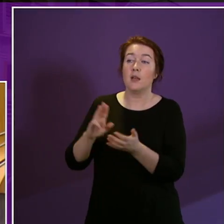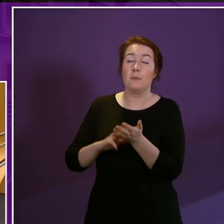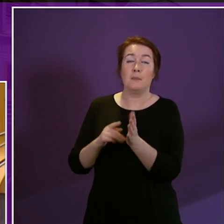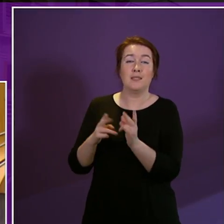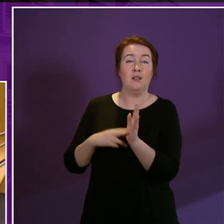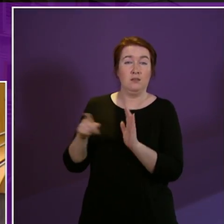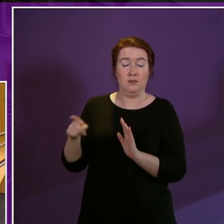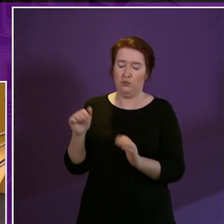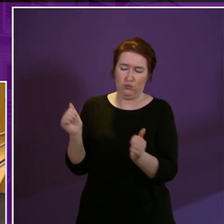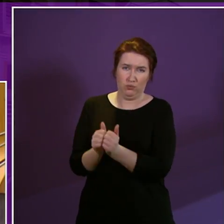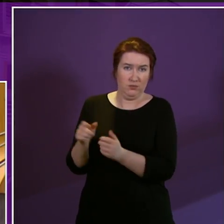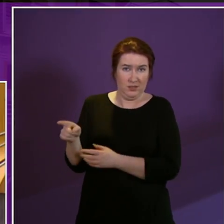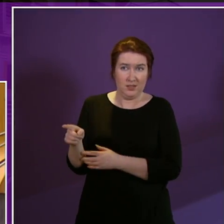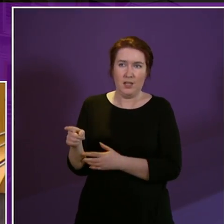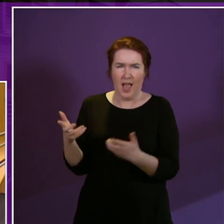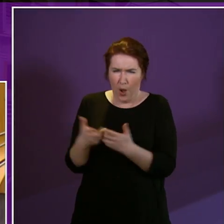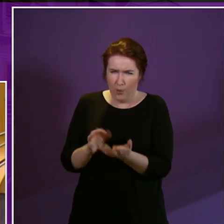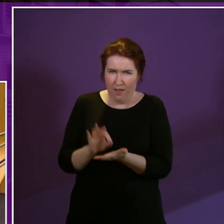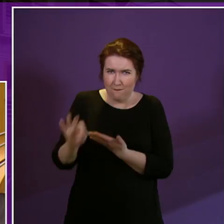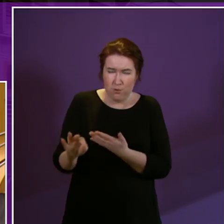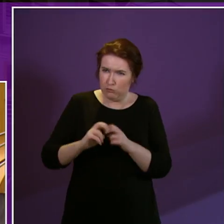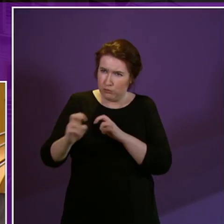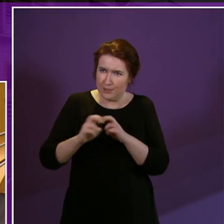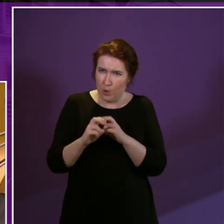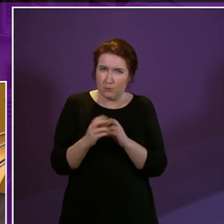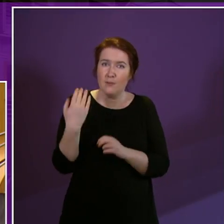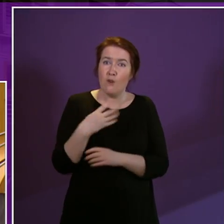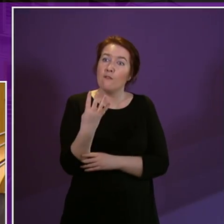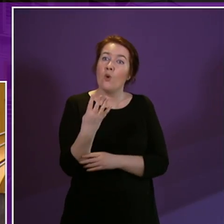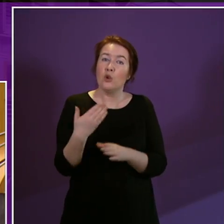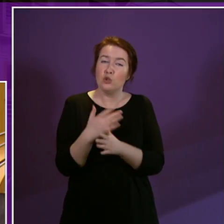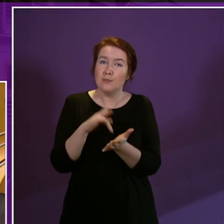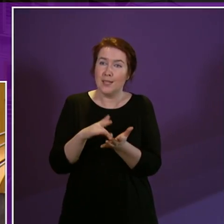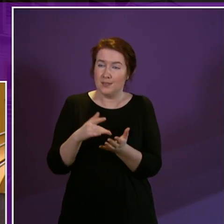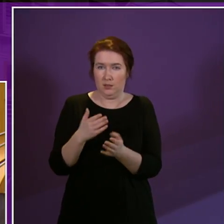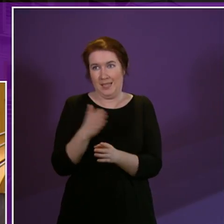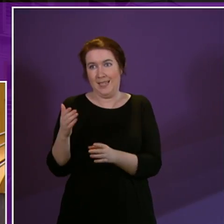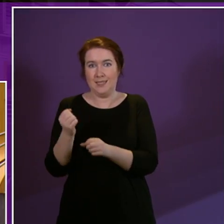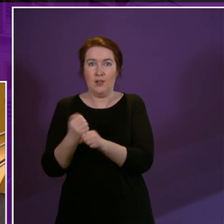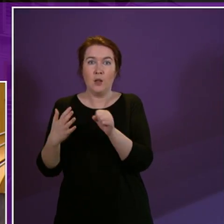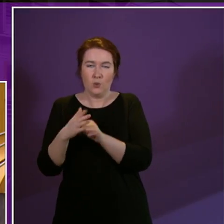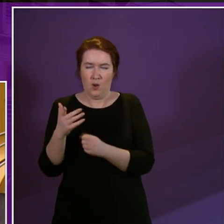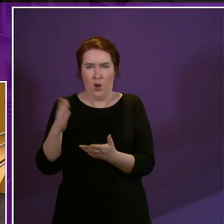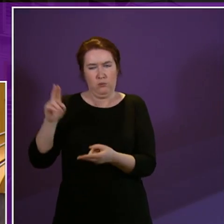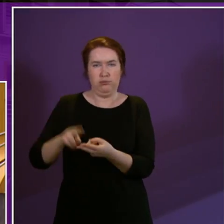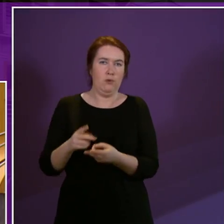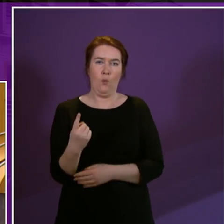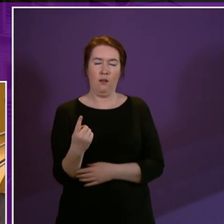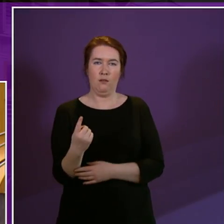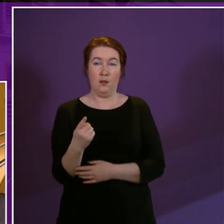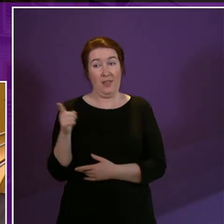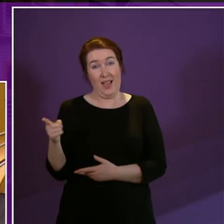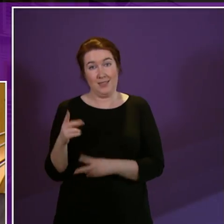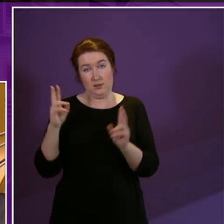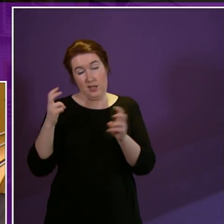correct as are others as well how are they going to afford the transport we've raised this issue before but that's the caring the caring supposedly Tory government